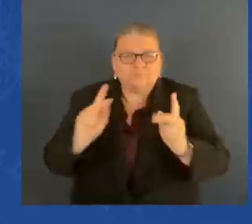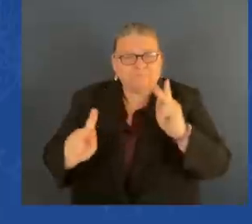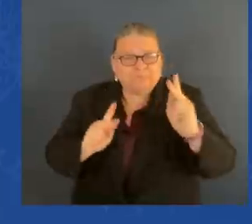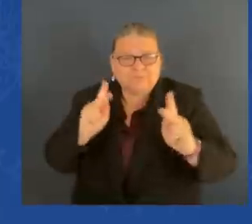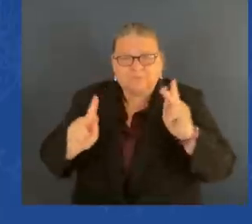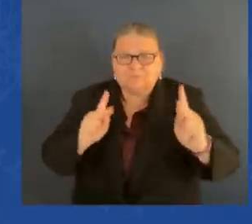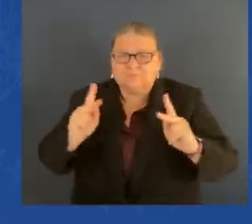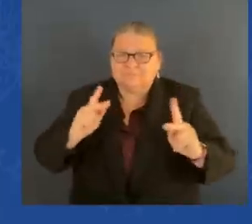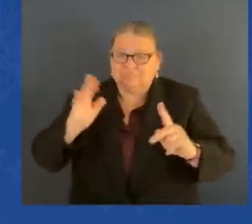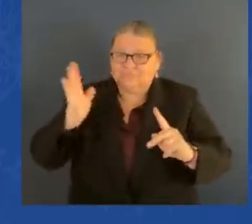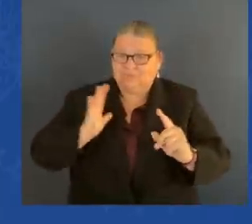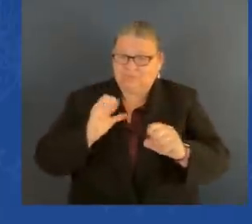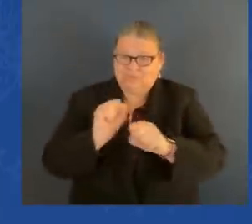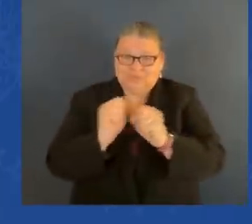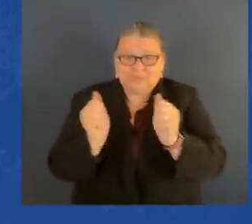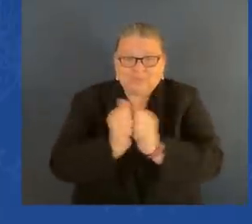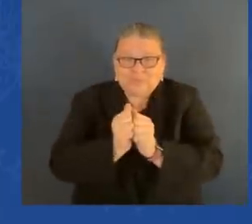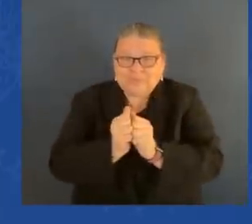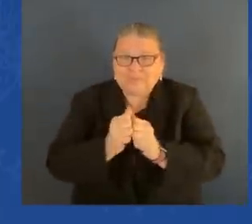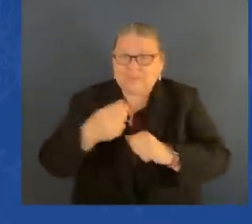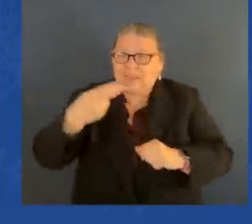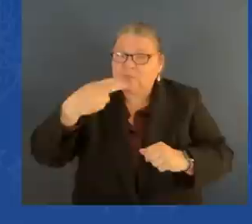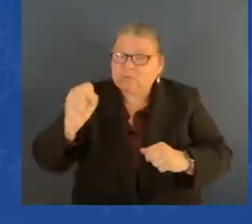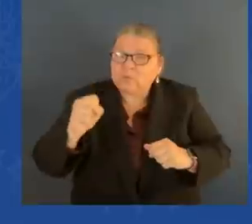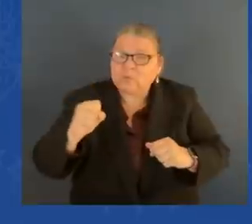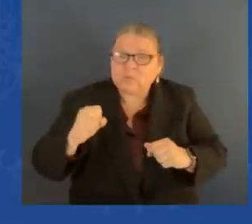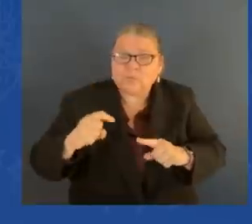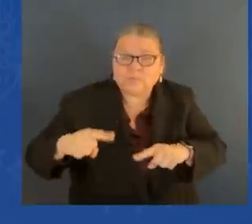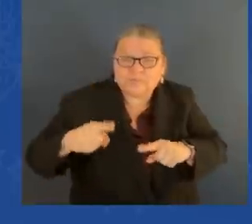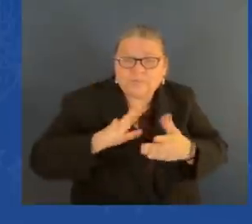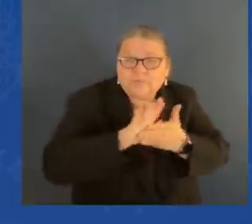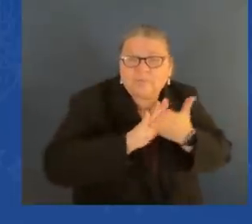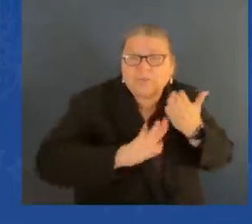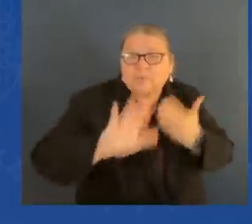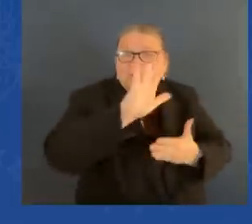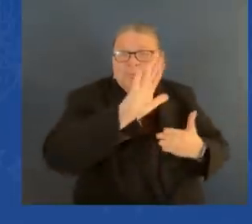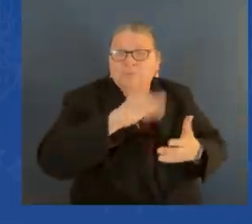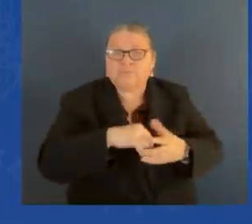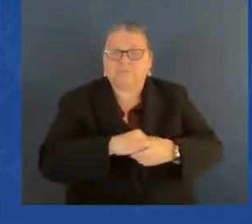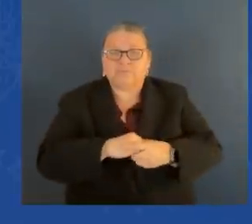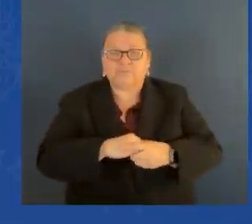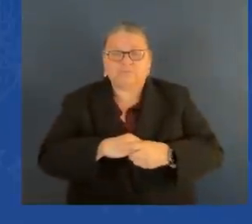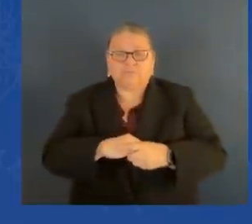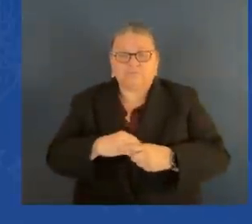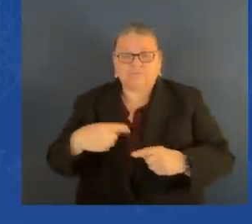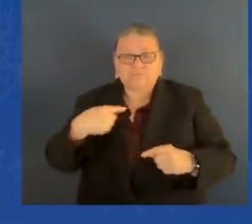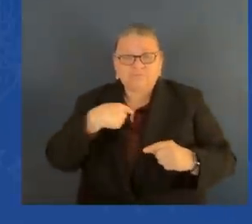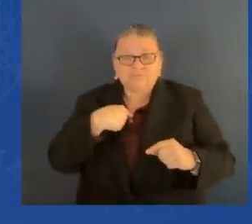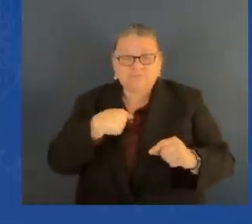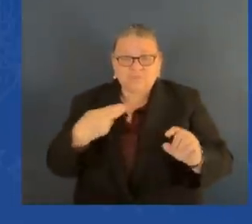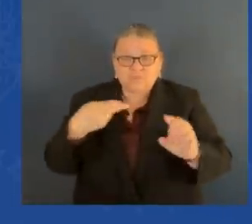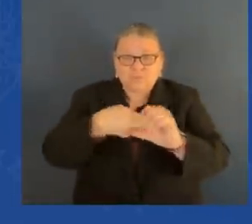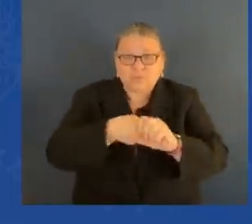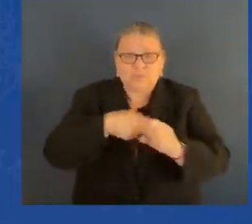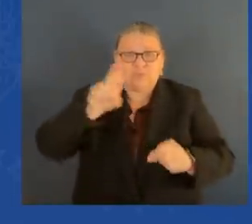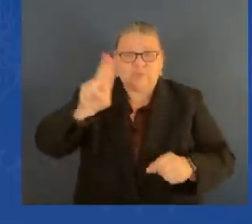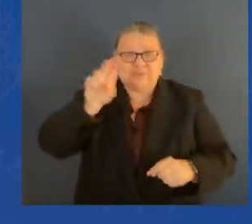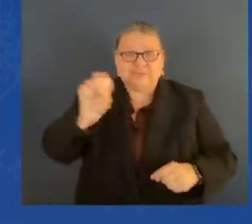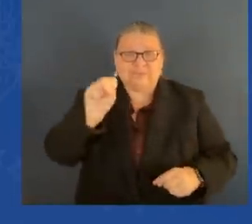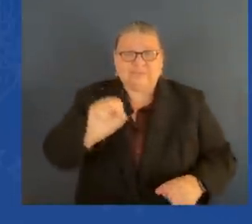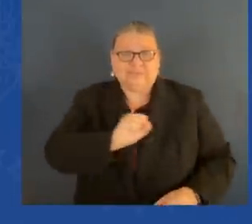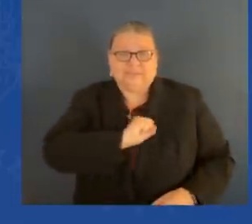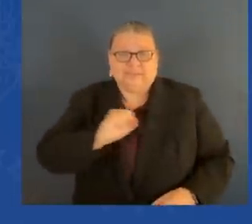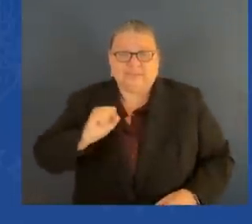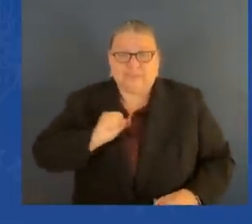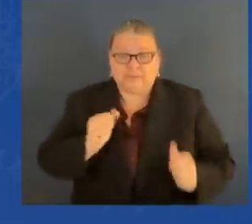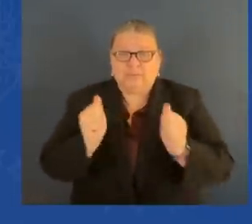And so I came to the United States Senate with a passion to do something about civil